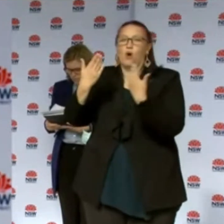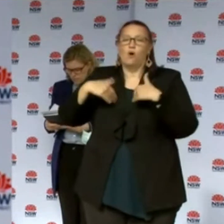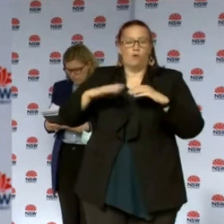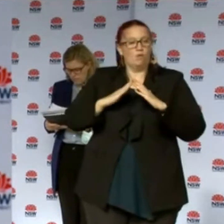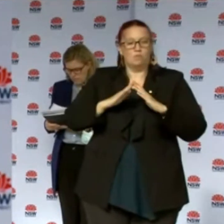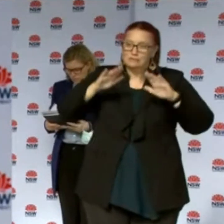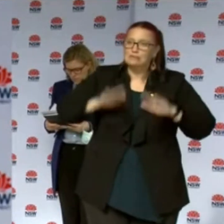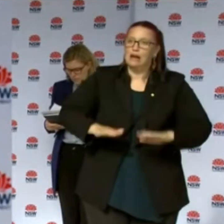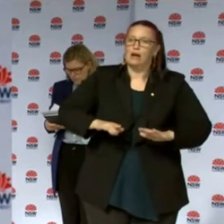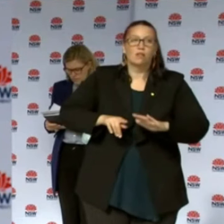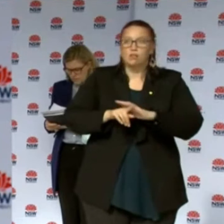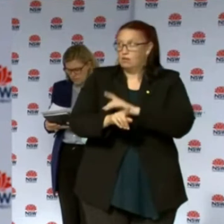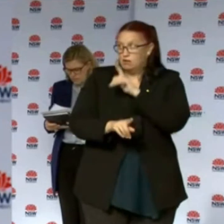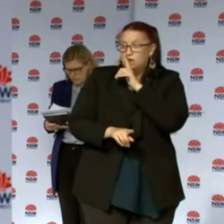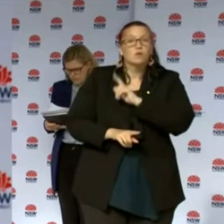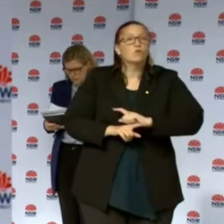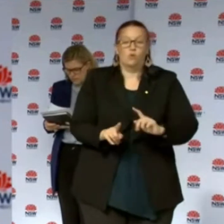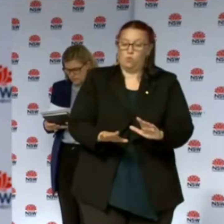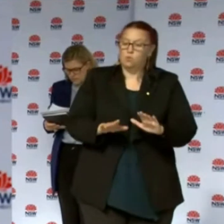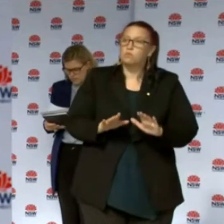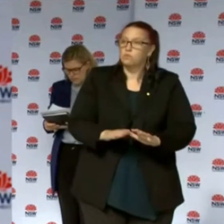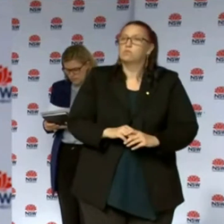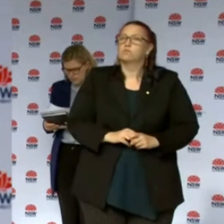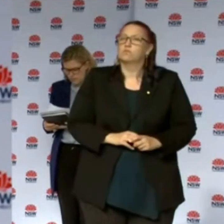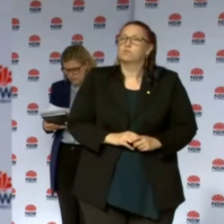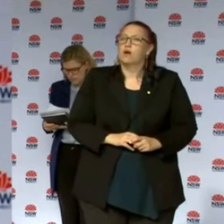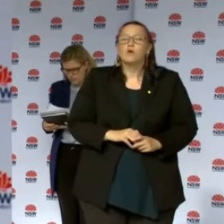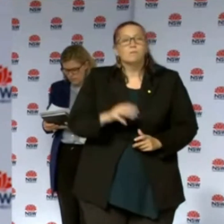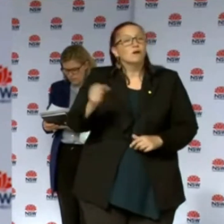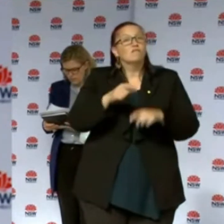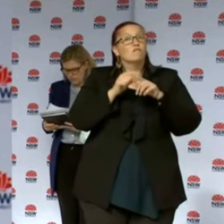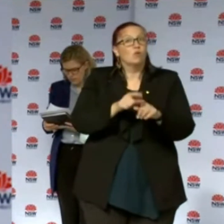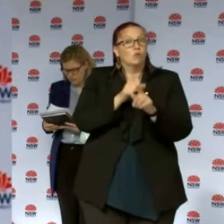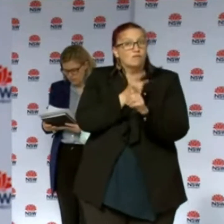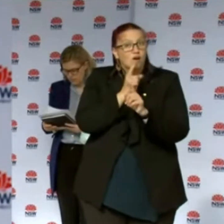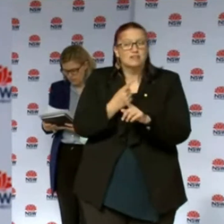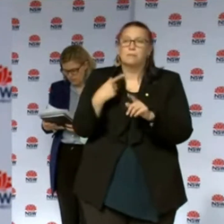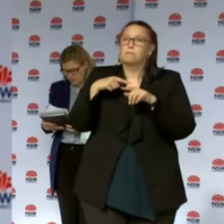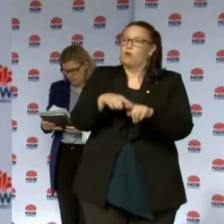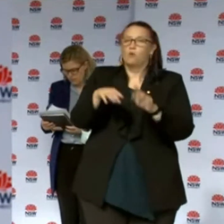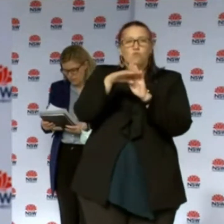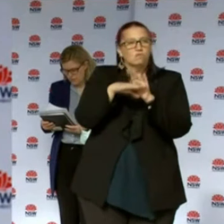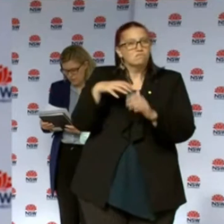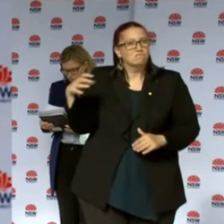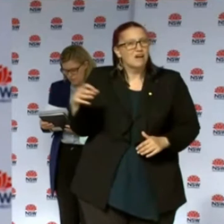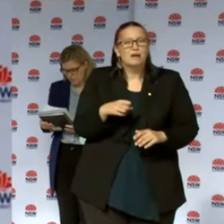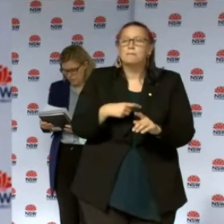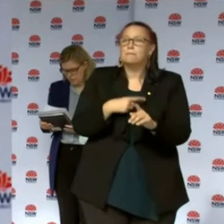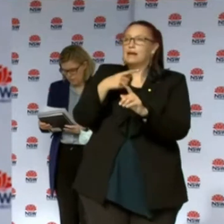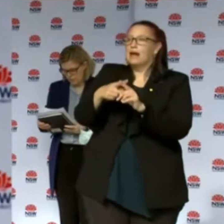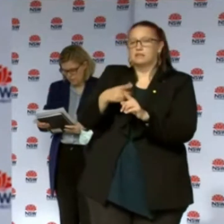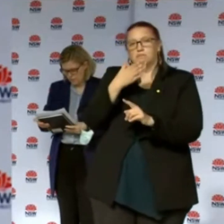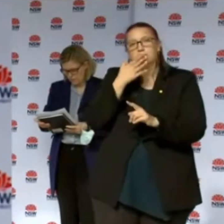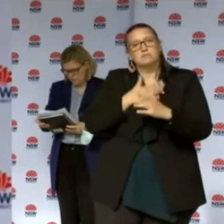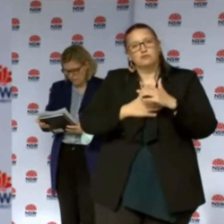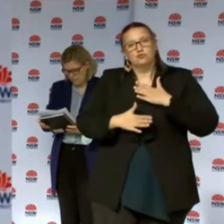you follow that health advice and also we ask for a degree of patience because as you know our contact tracers are outstanding but in